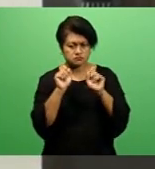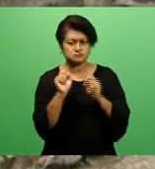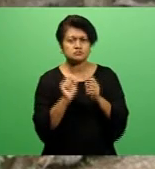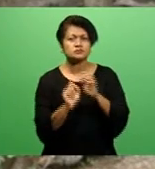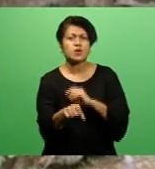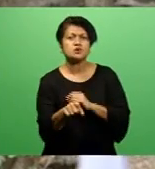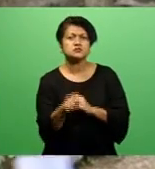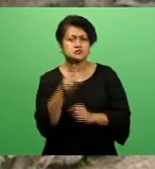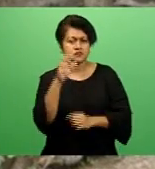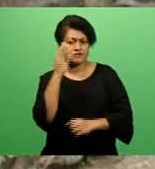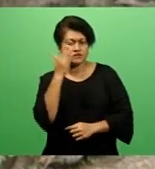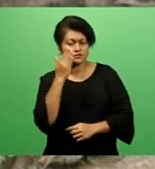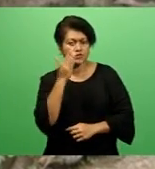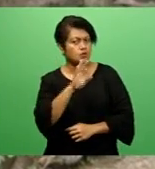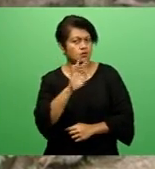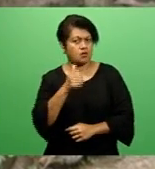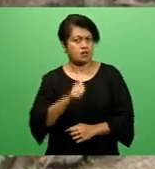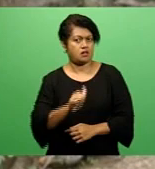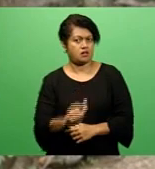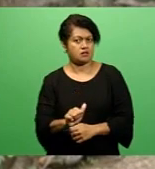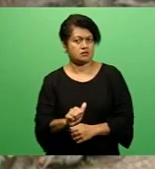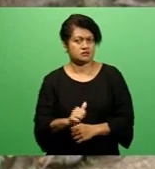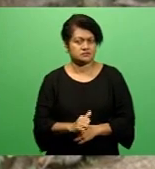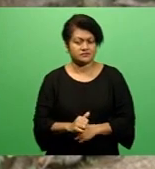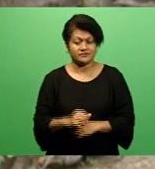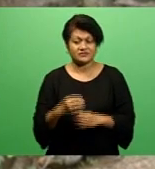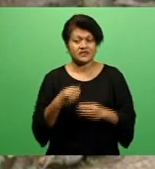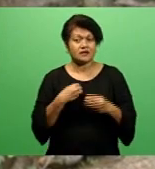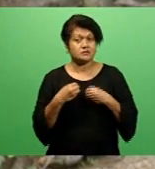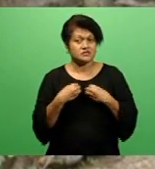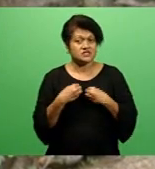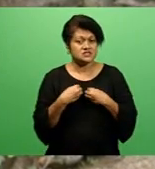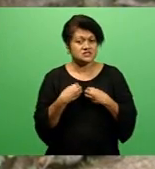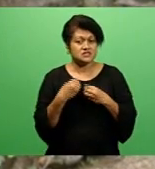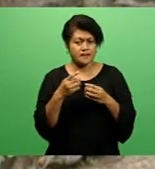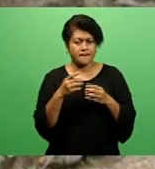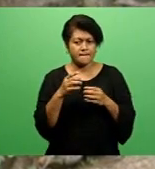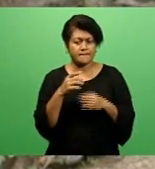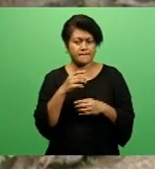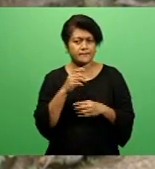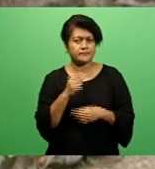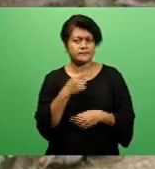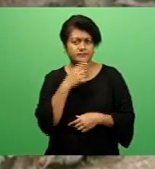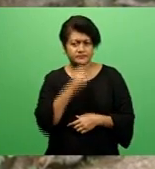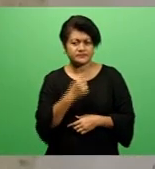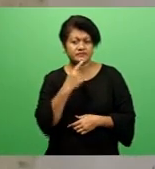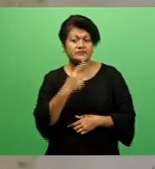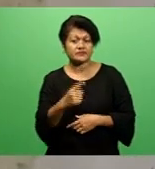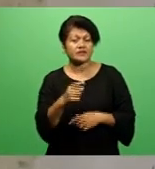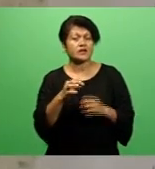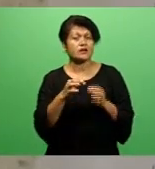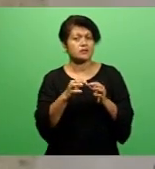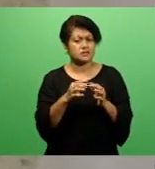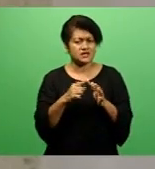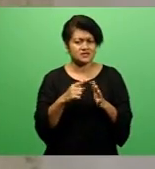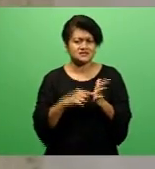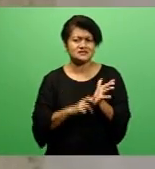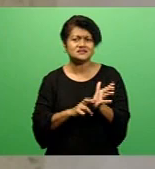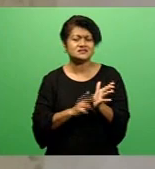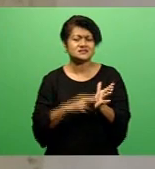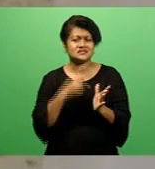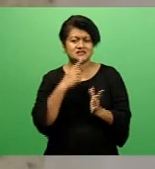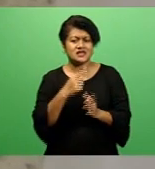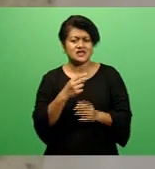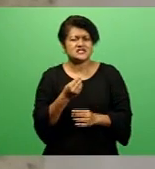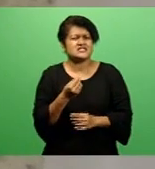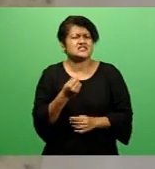to privacy. Speaking to FBC News, businessman and former Fiji Labor Party candidate Ben Padarat says he was simply raising a